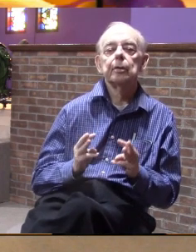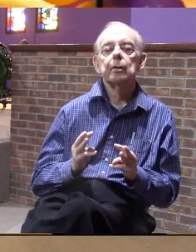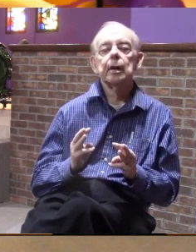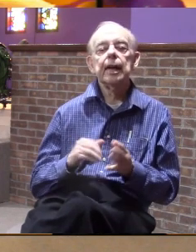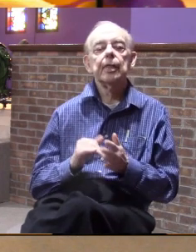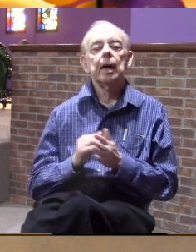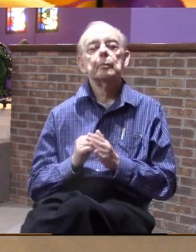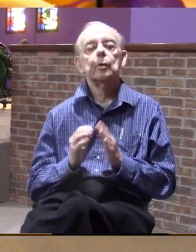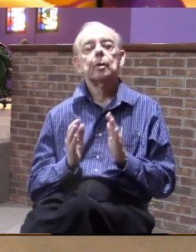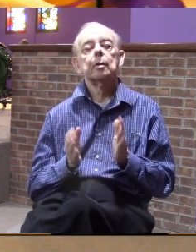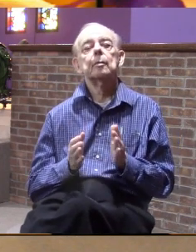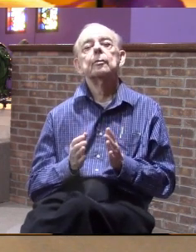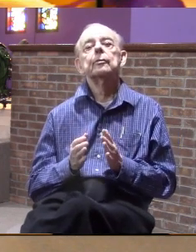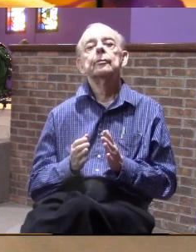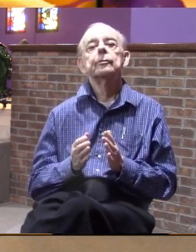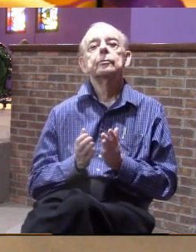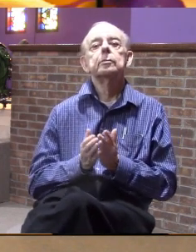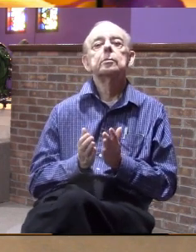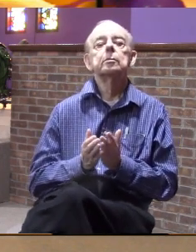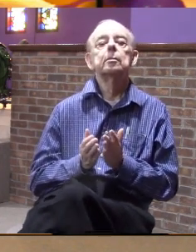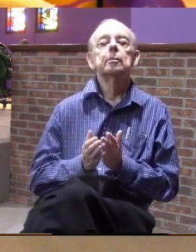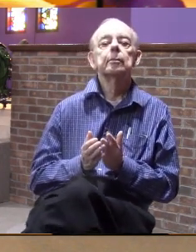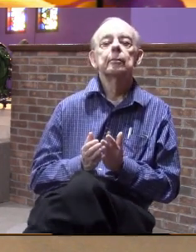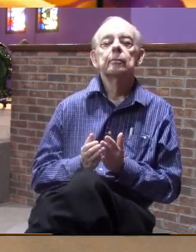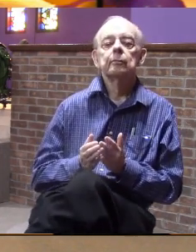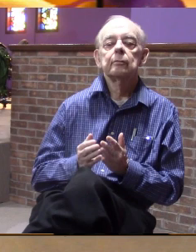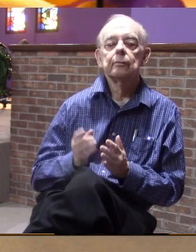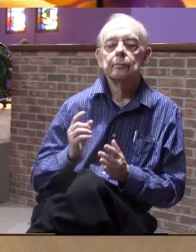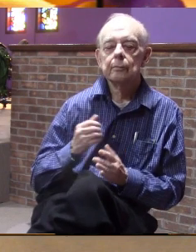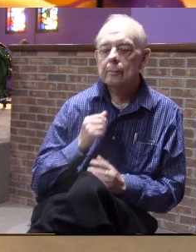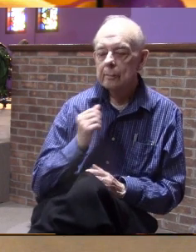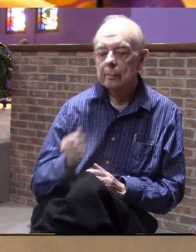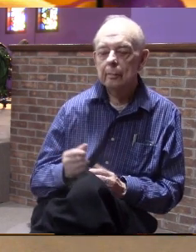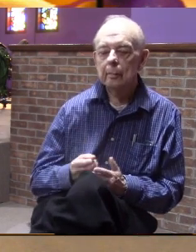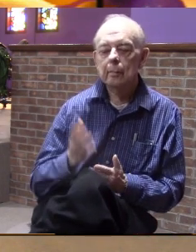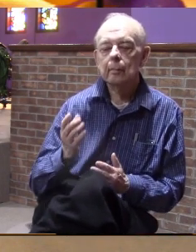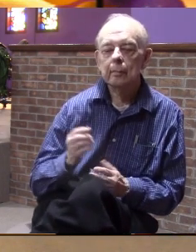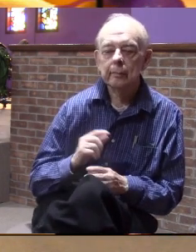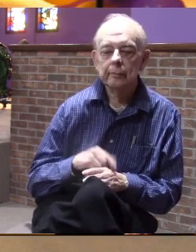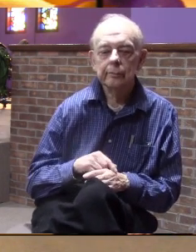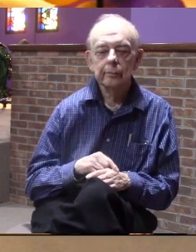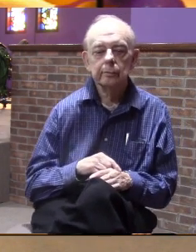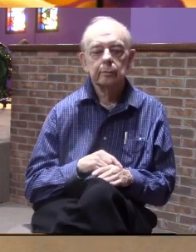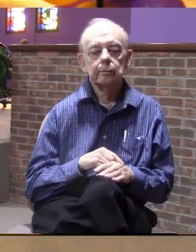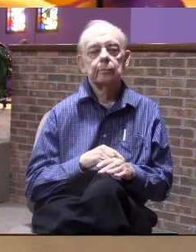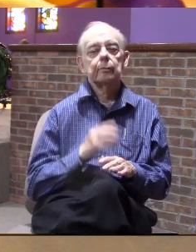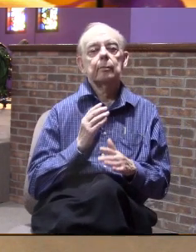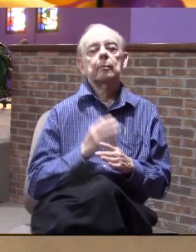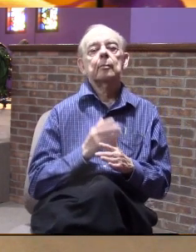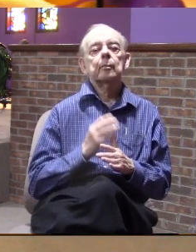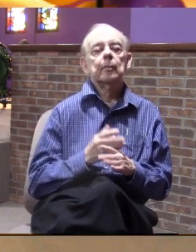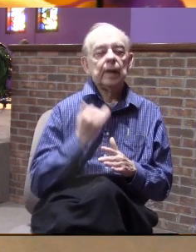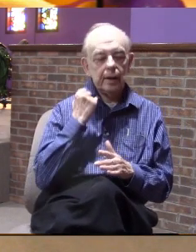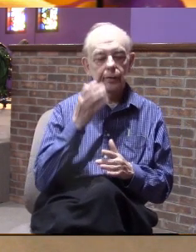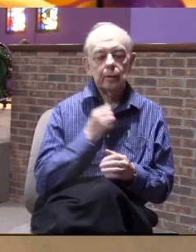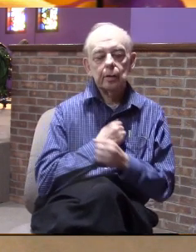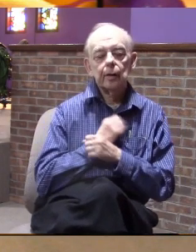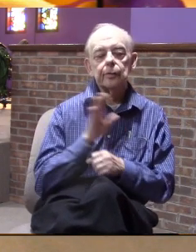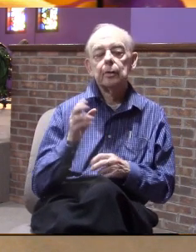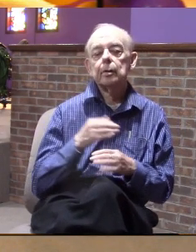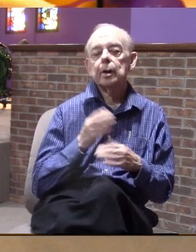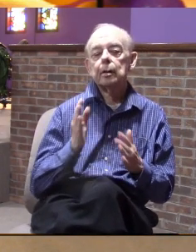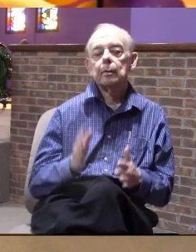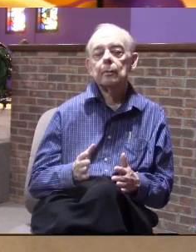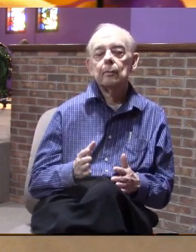this book he says this do not waste your time bothering whether you love your neighbor